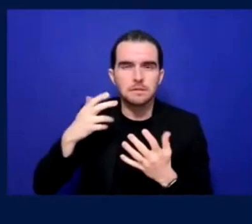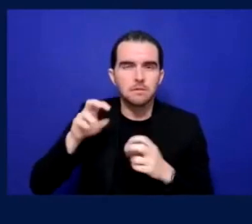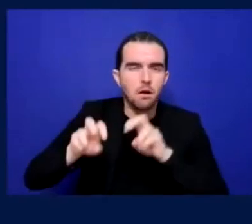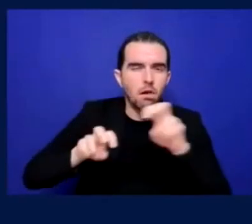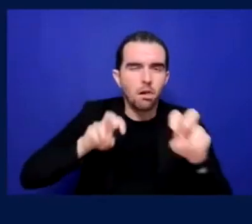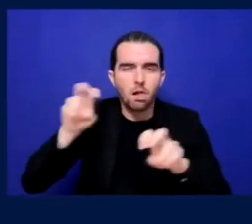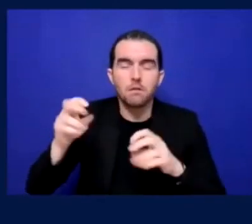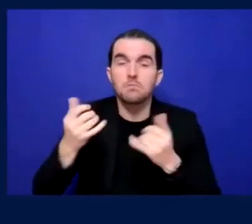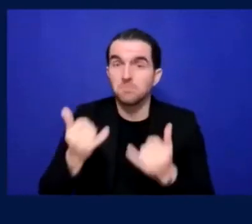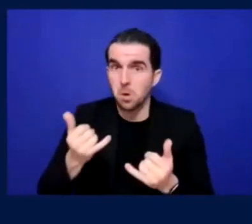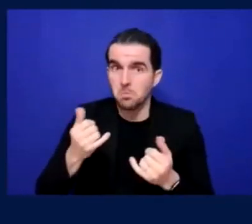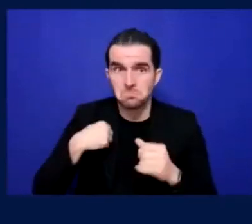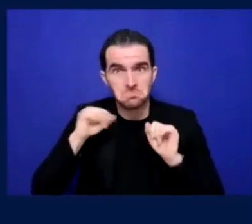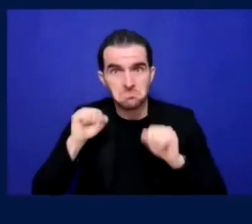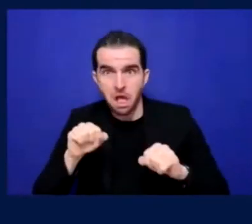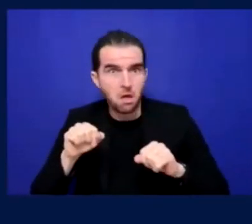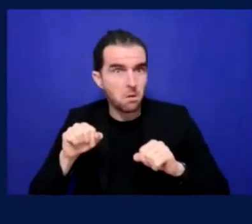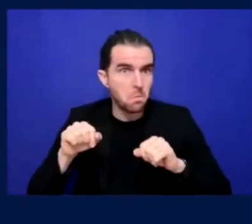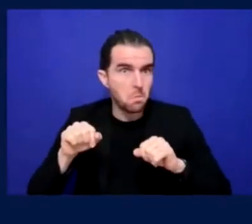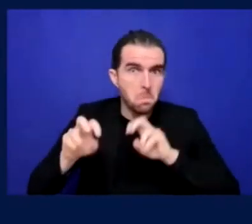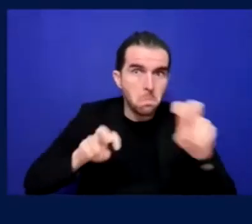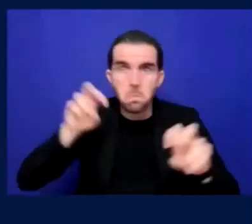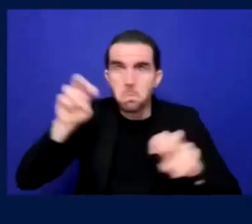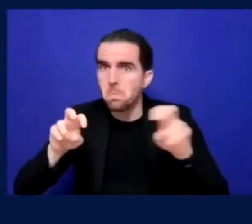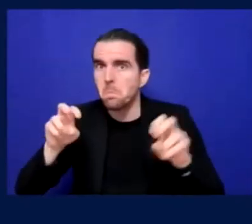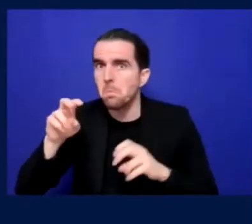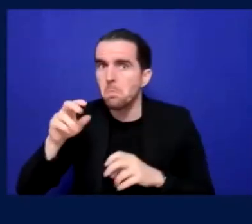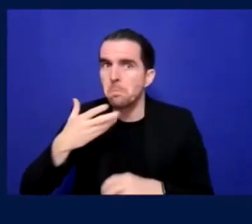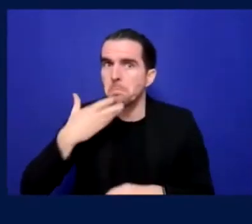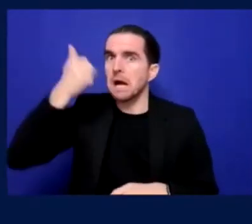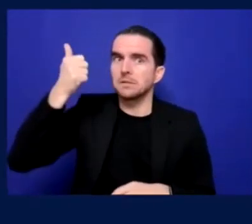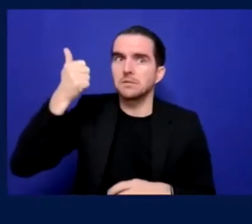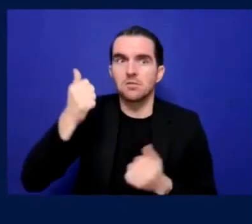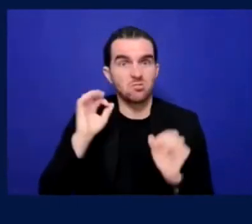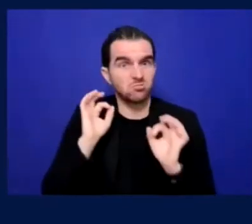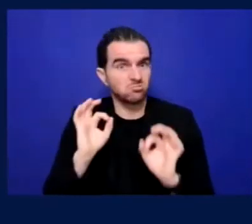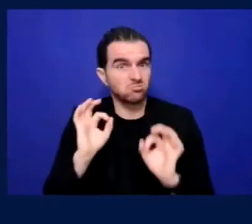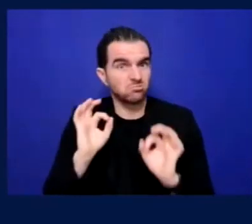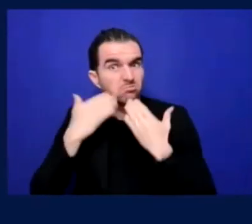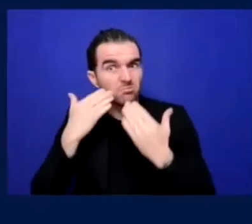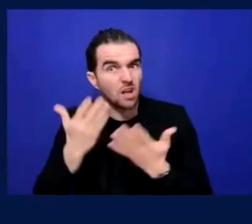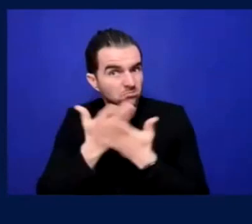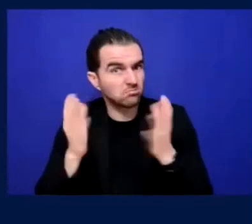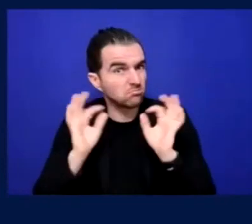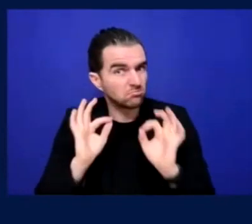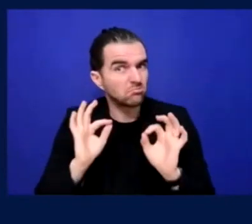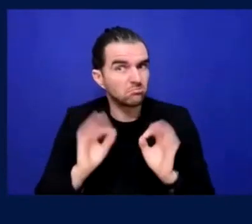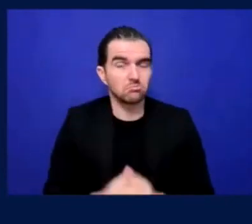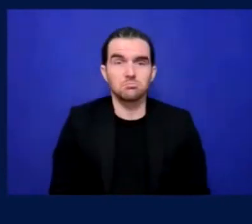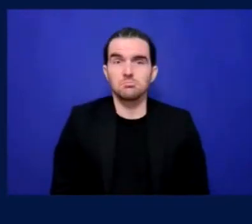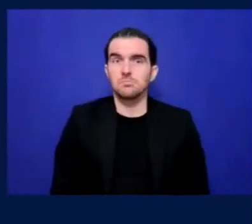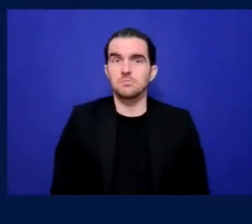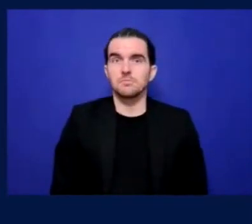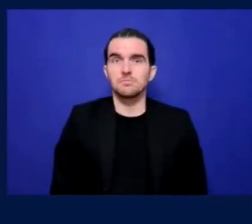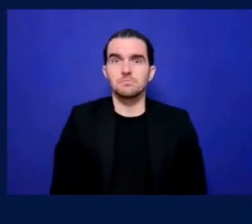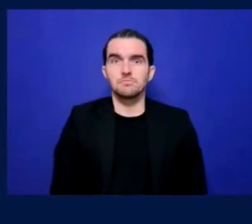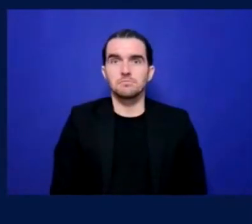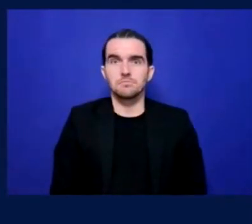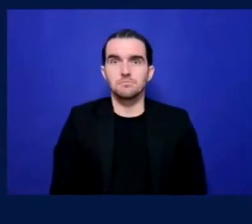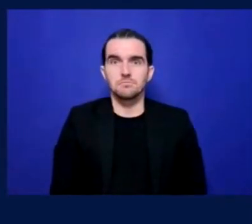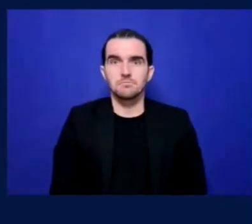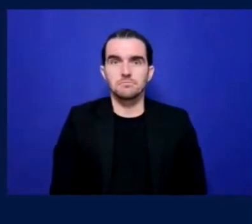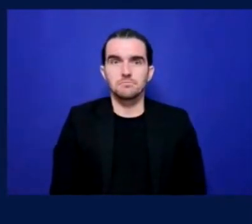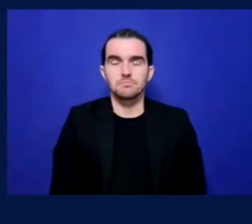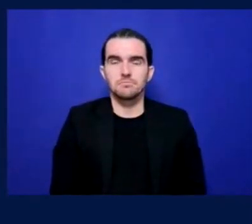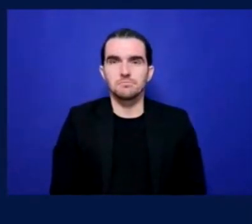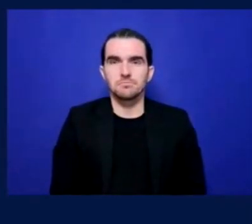will be no work to be done. Absolutely. Here, here, um, the, your experience in the planning and, and,